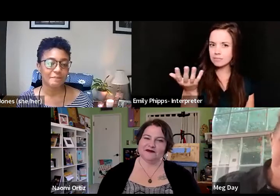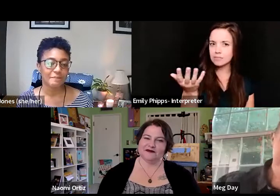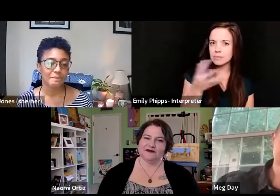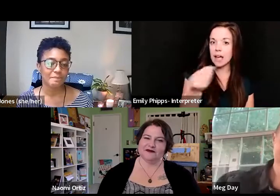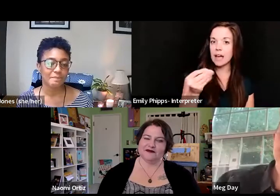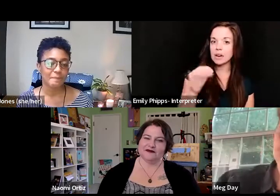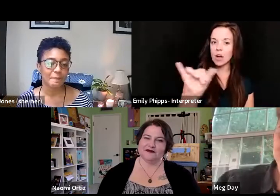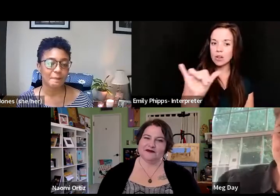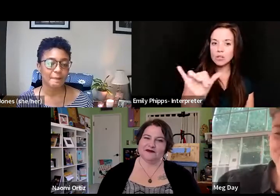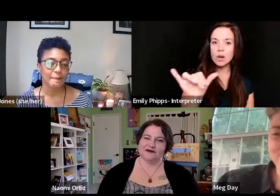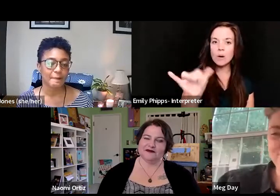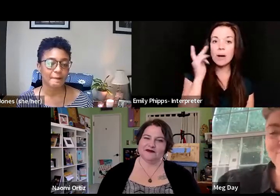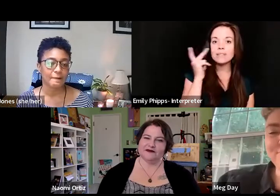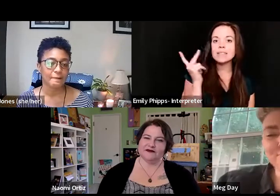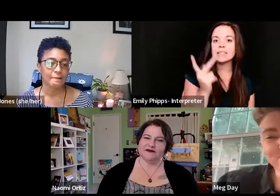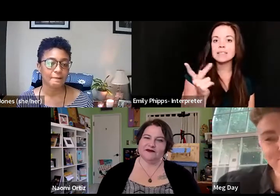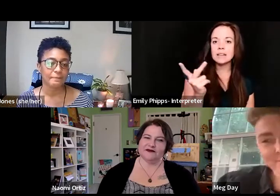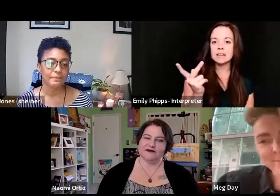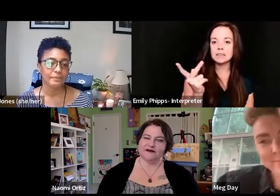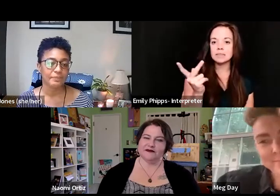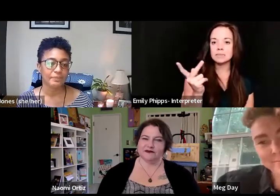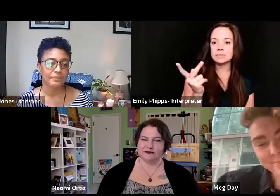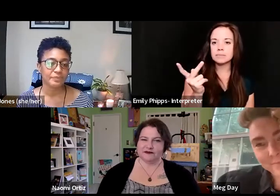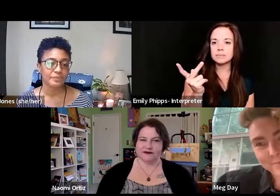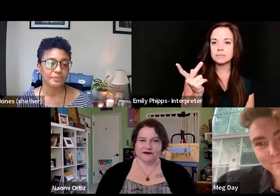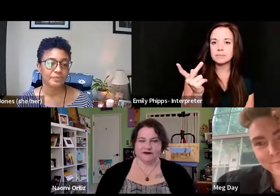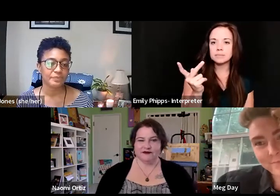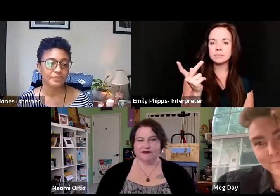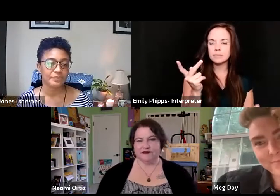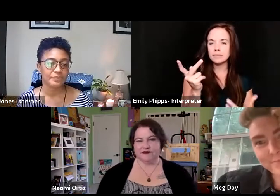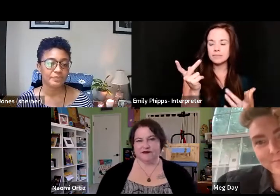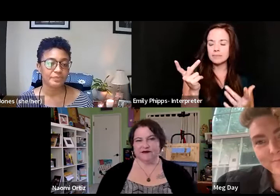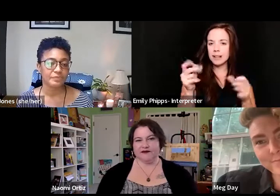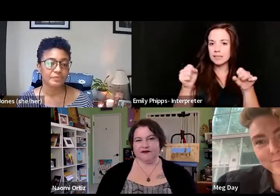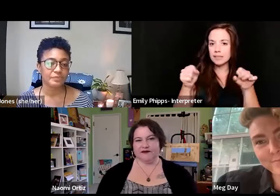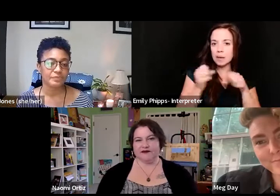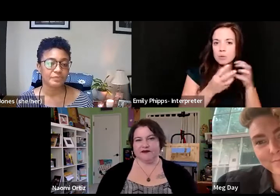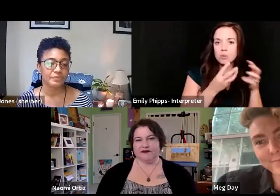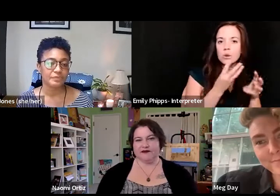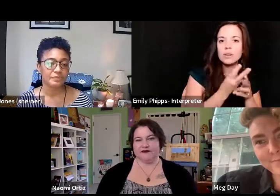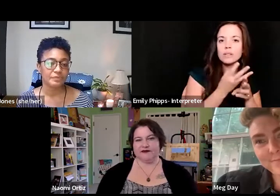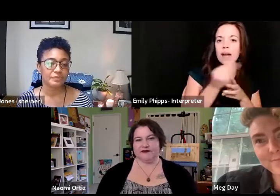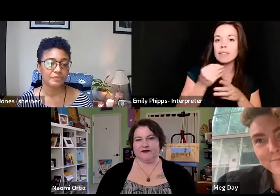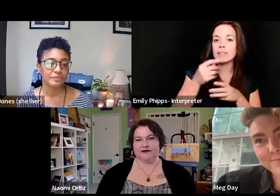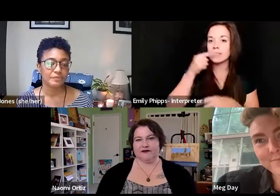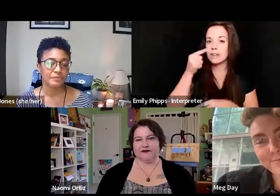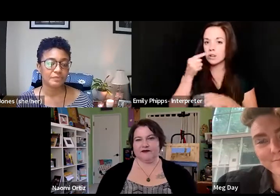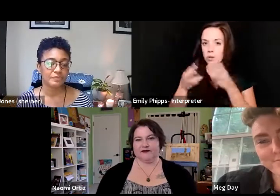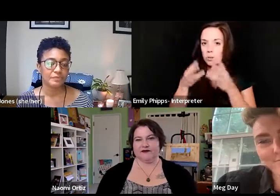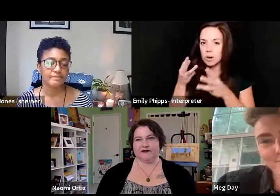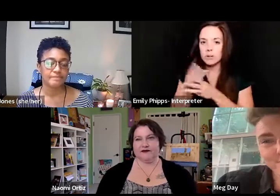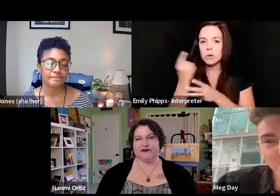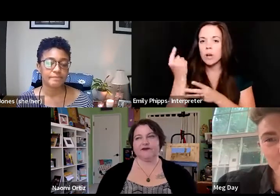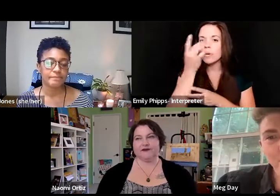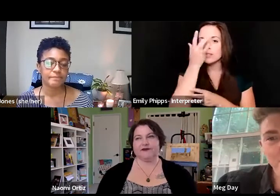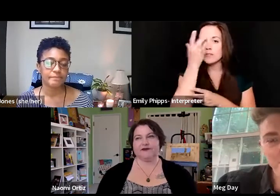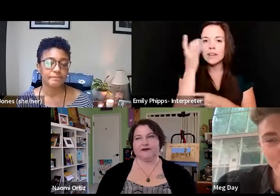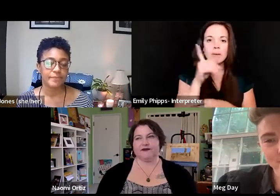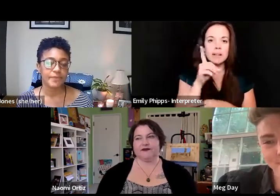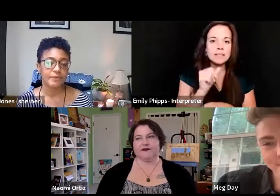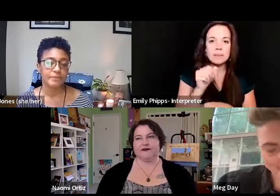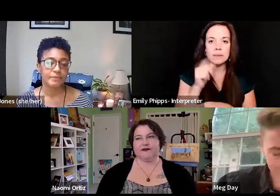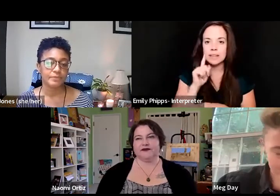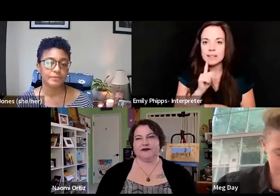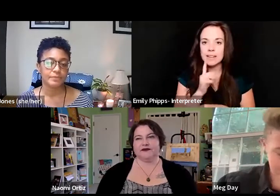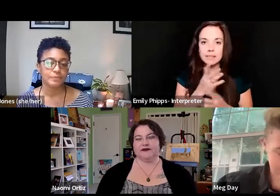also I've seen it, the abled will, and the hearing will do anything to forget about disability and deafness. So, you know, and